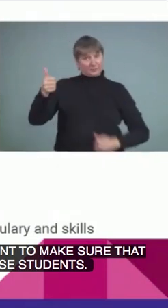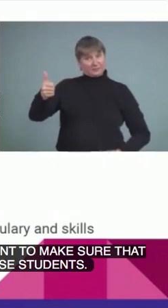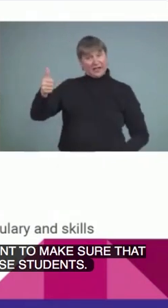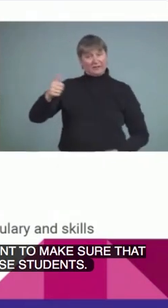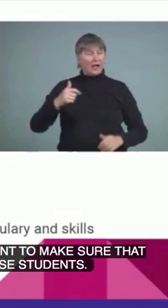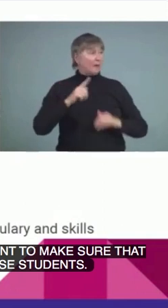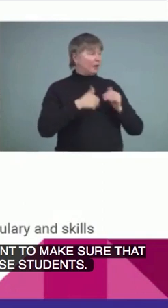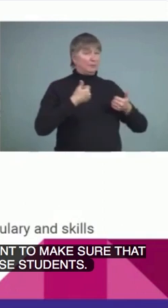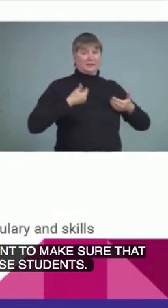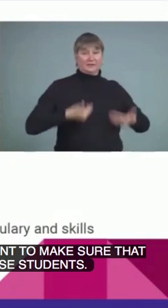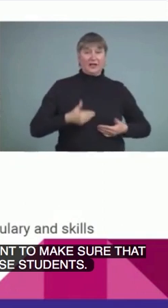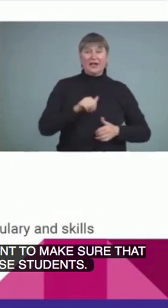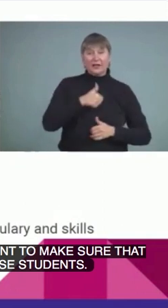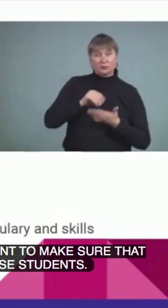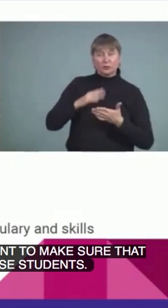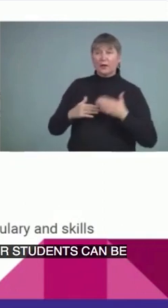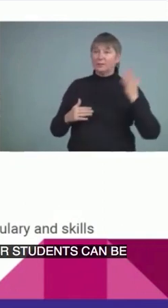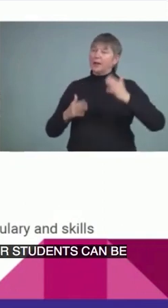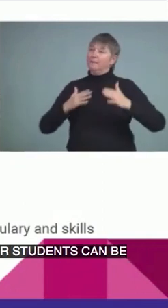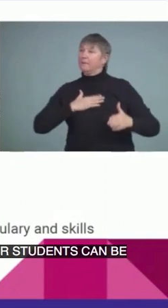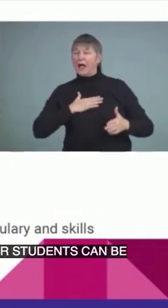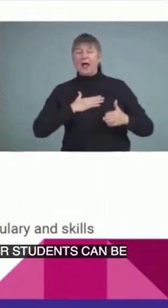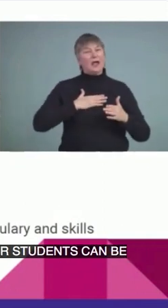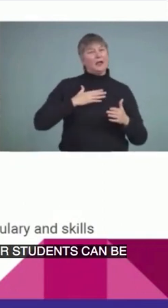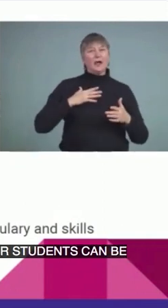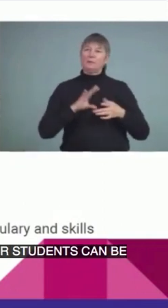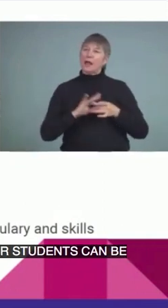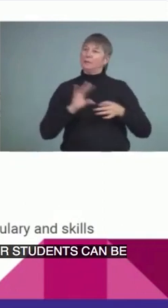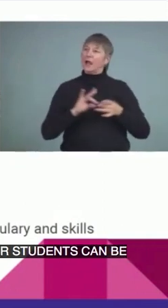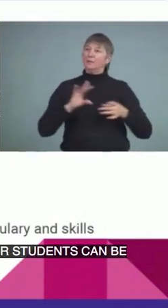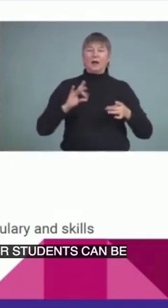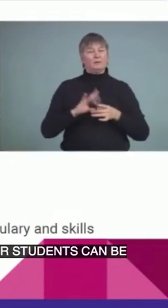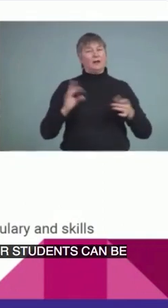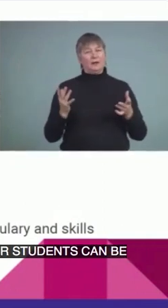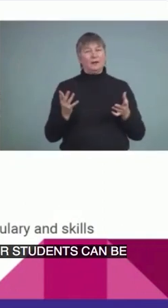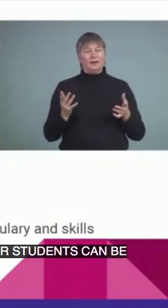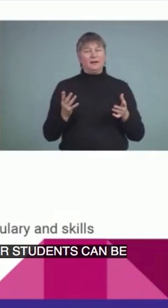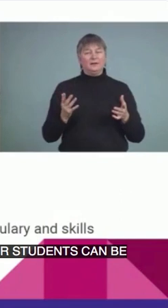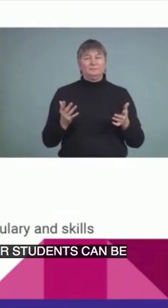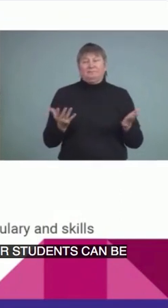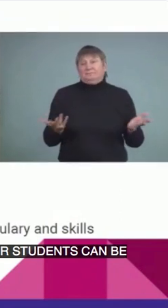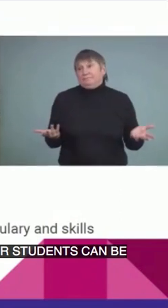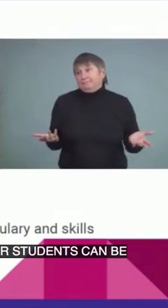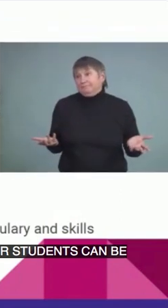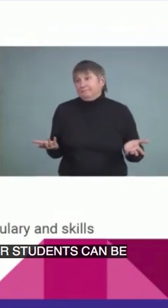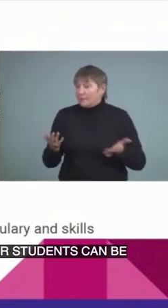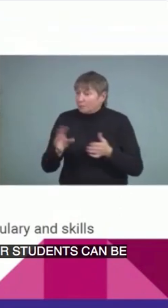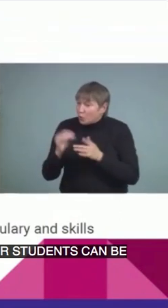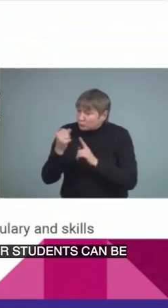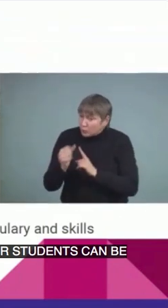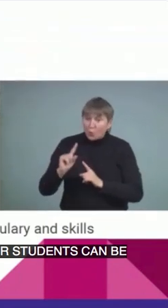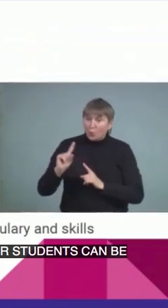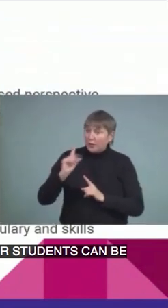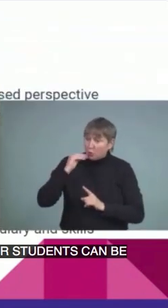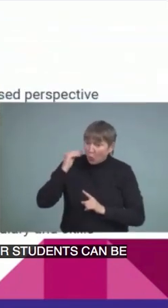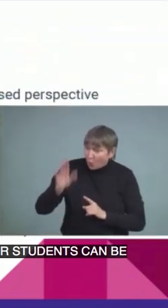be presenting as well. But letting them know about maybe where they're from and how best